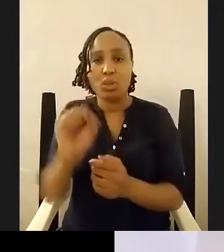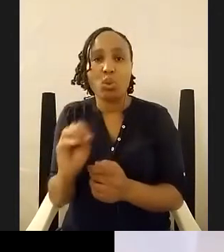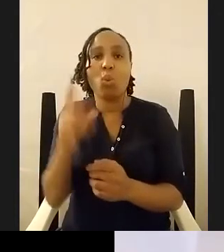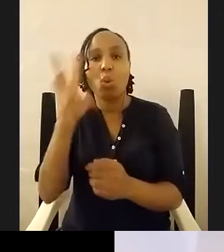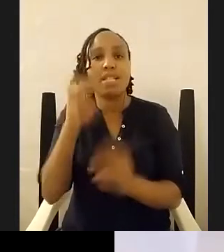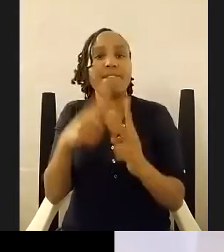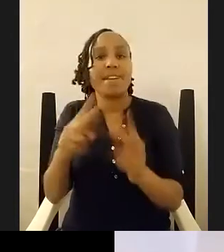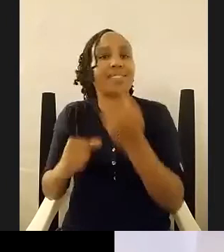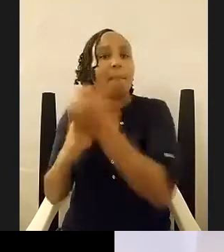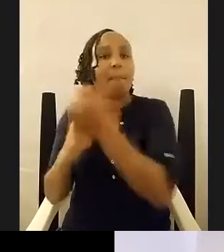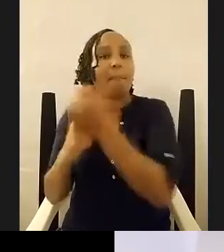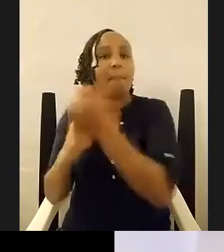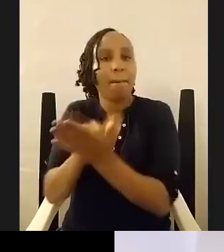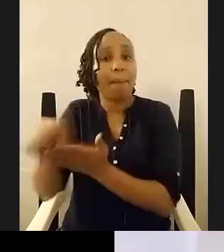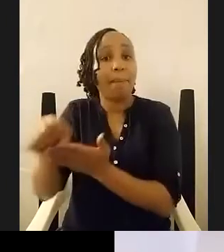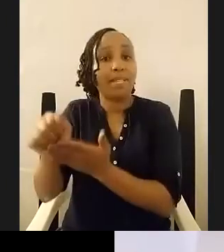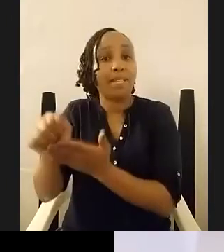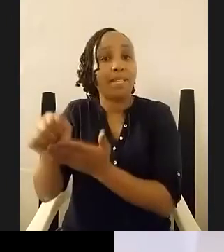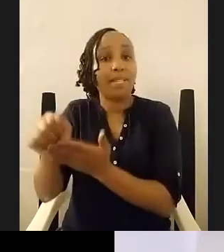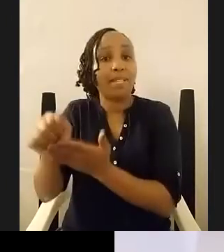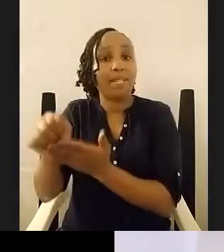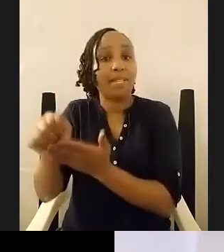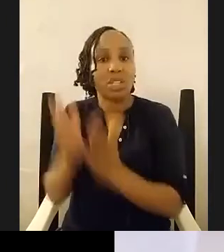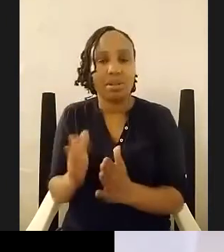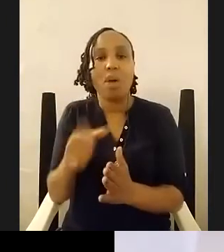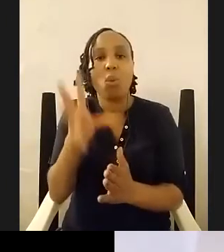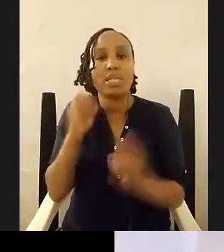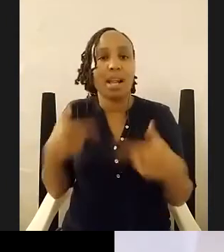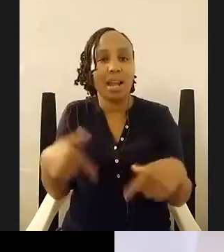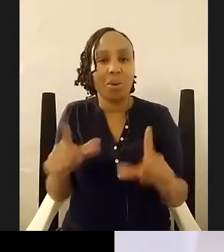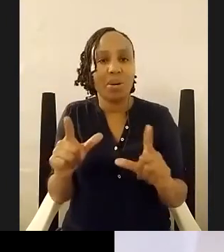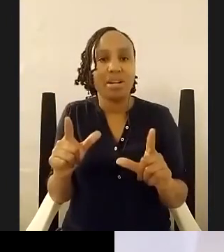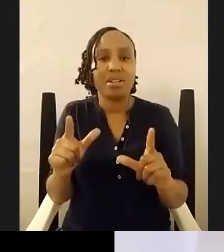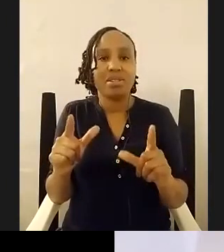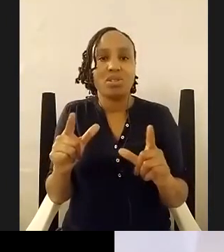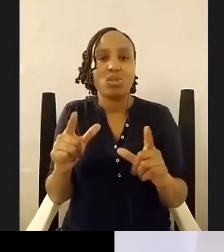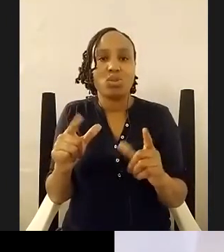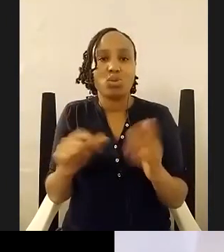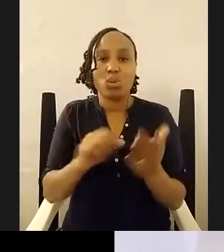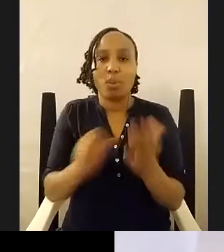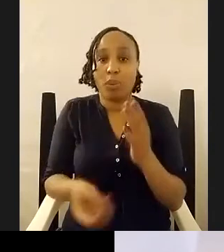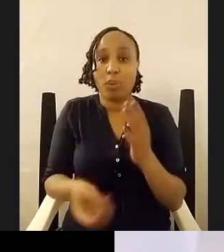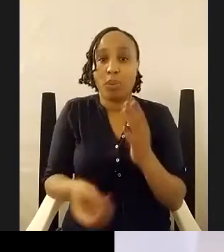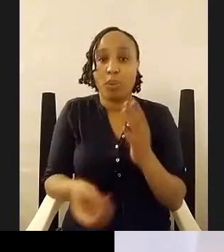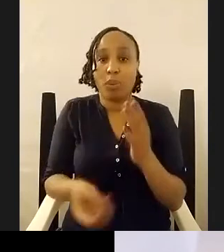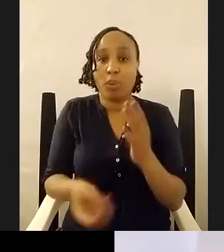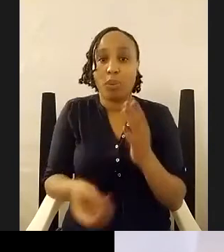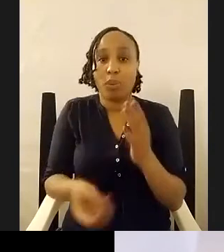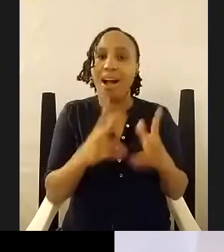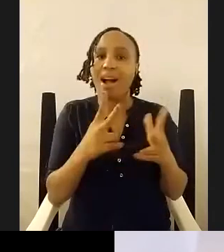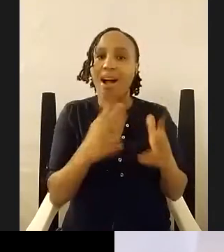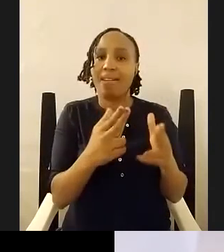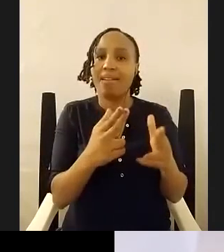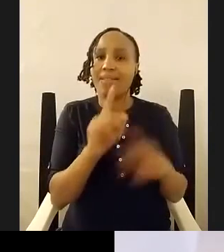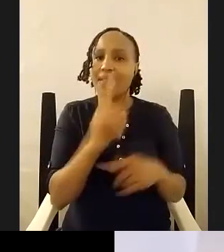allowed to i was allowed to produce the director's cut first yeah you get what i'm saying director first